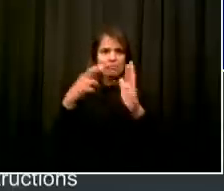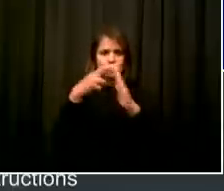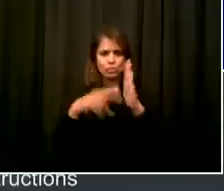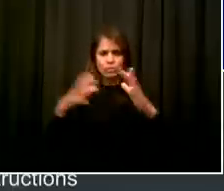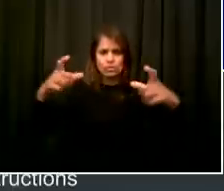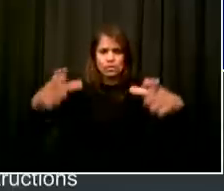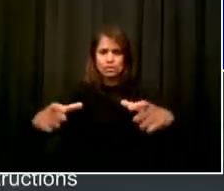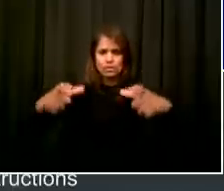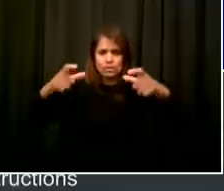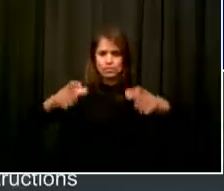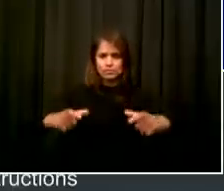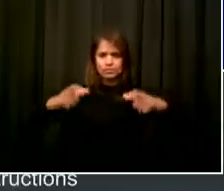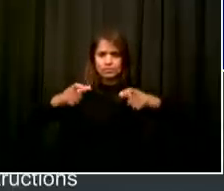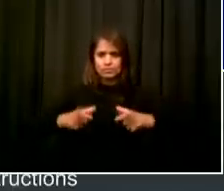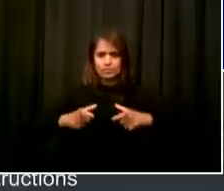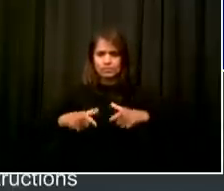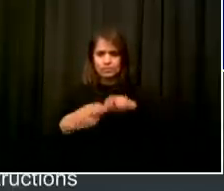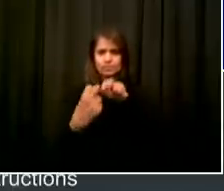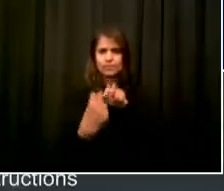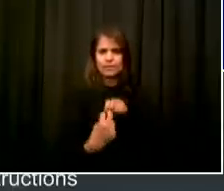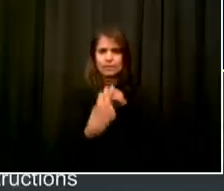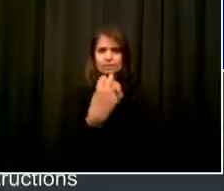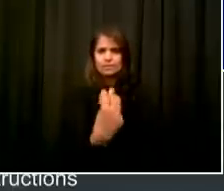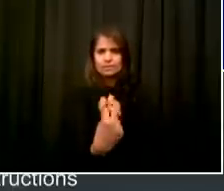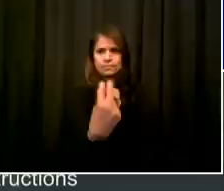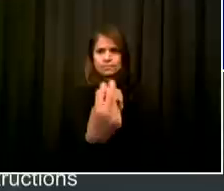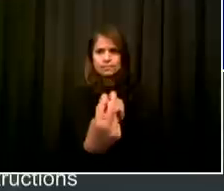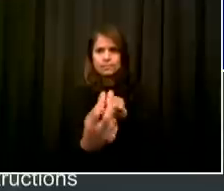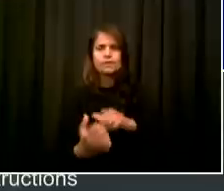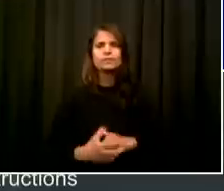details on those. Next slide.